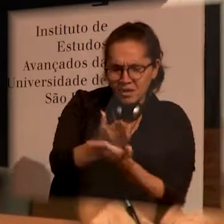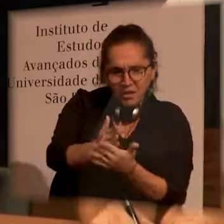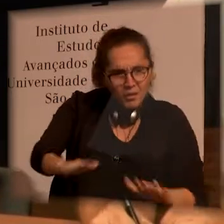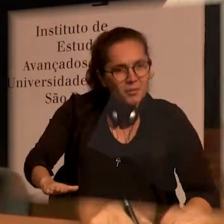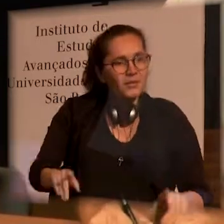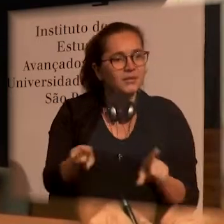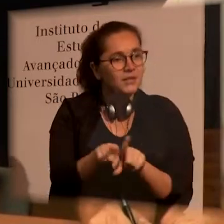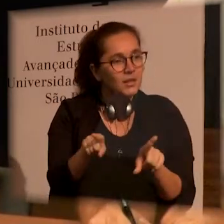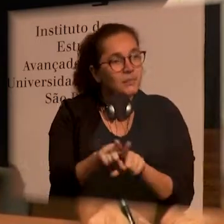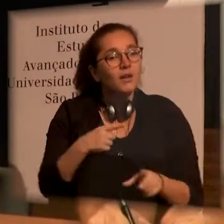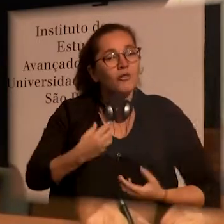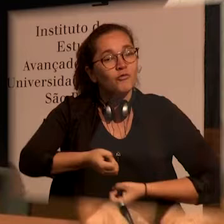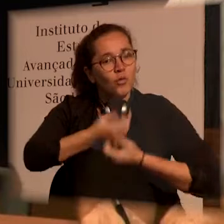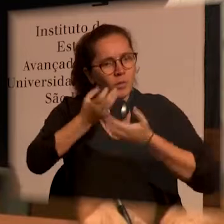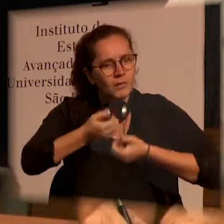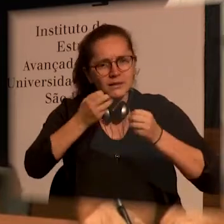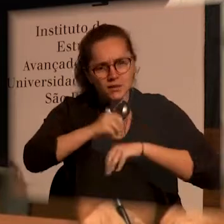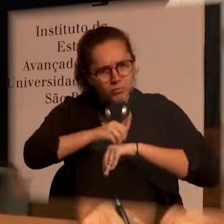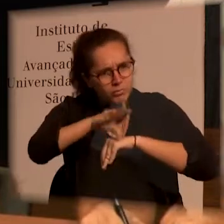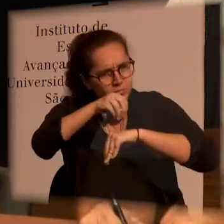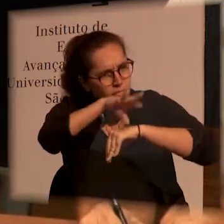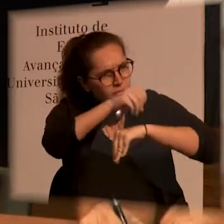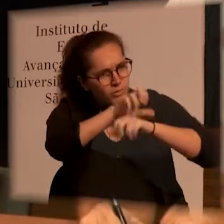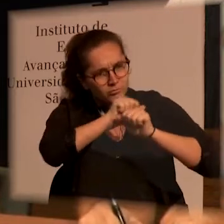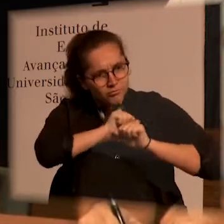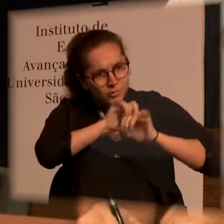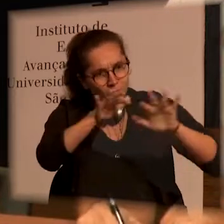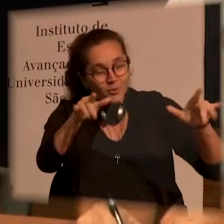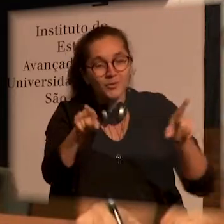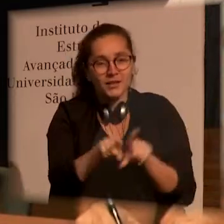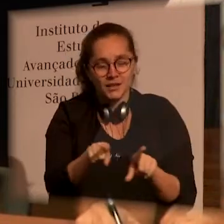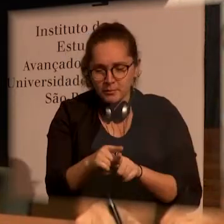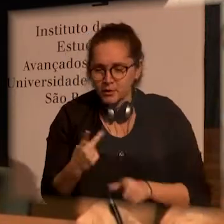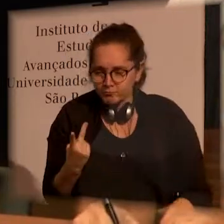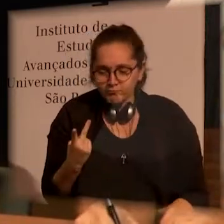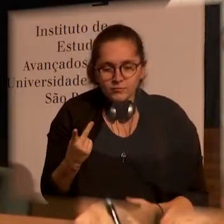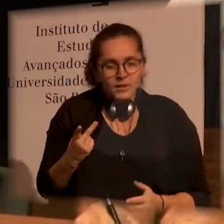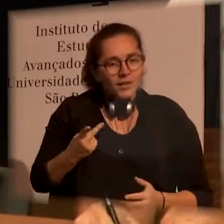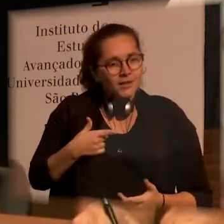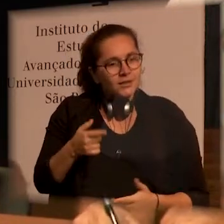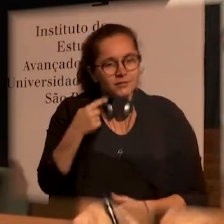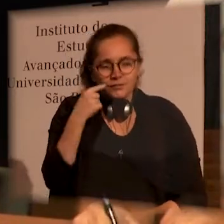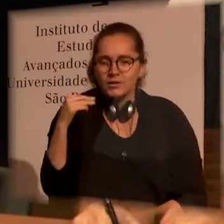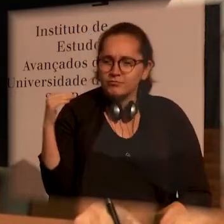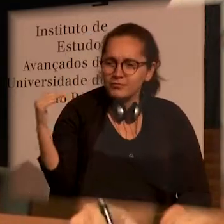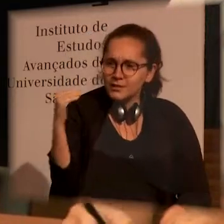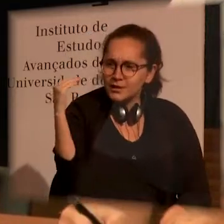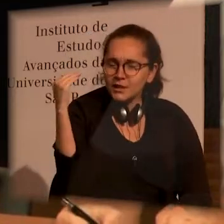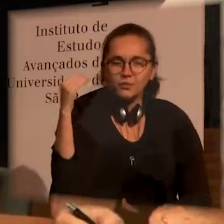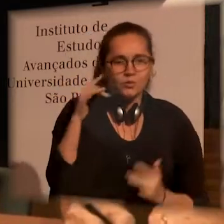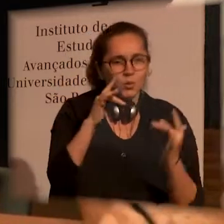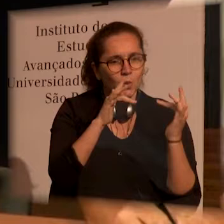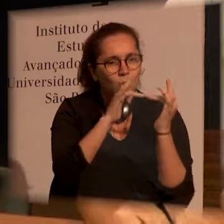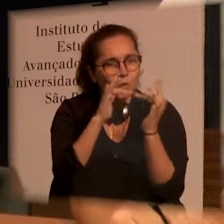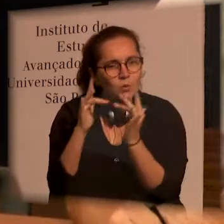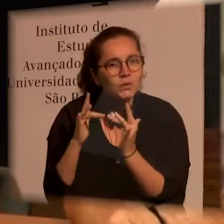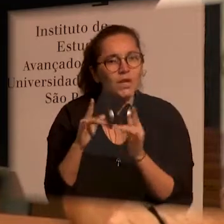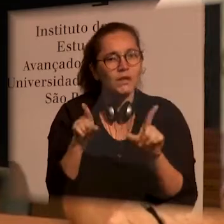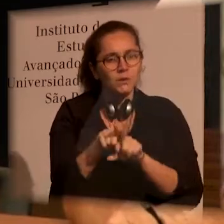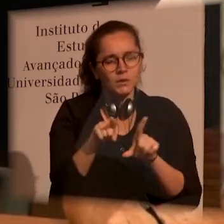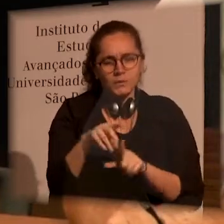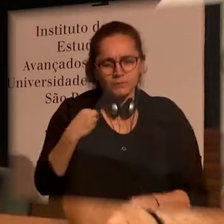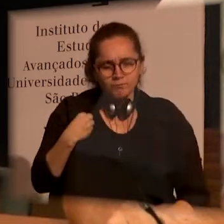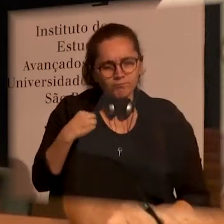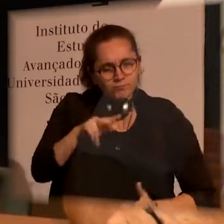need to, need all this kind of information, and we have to build a level of, level